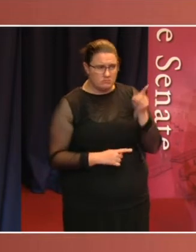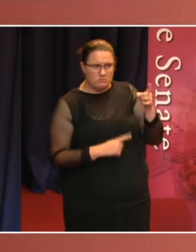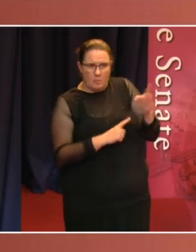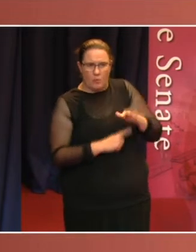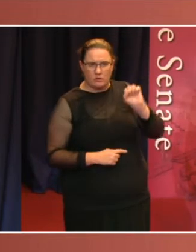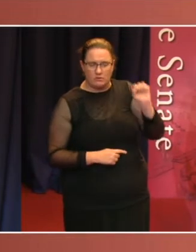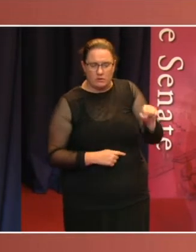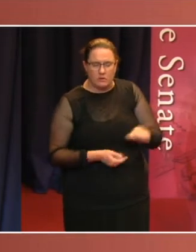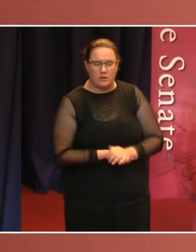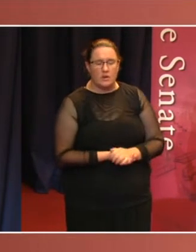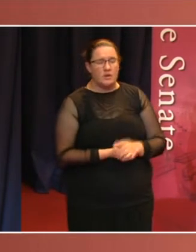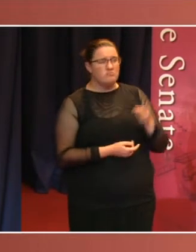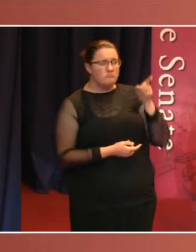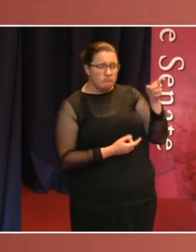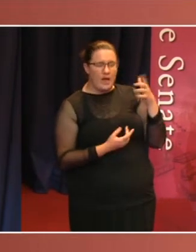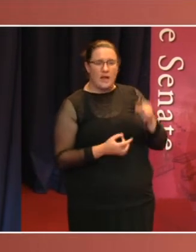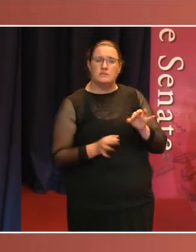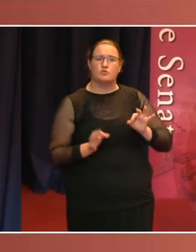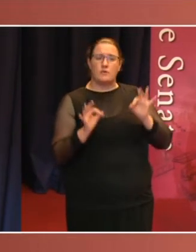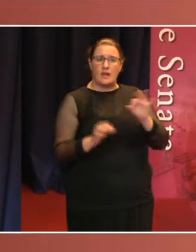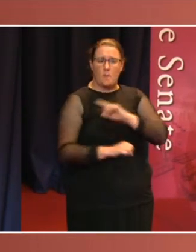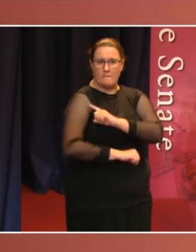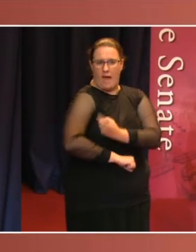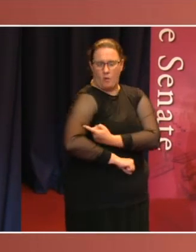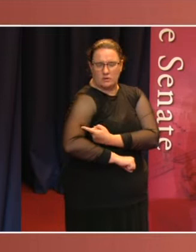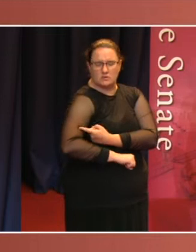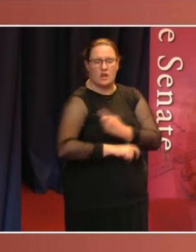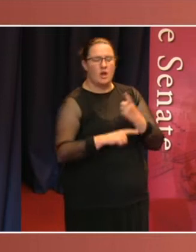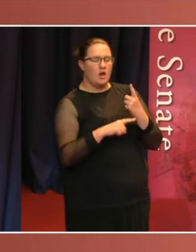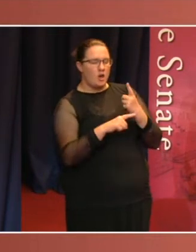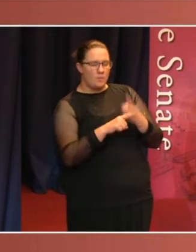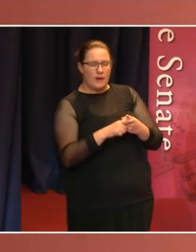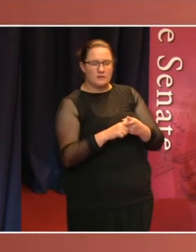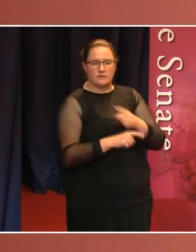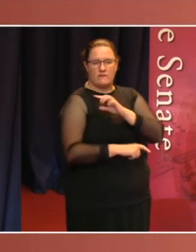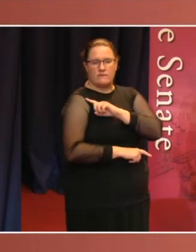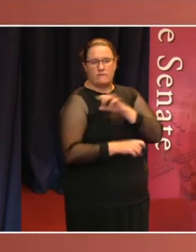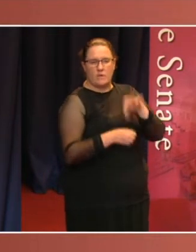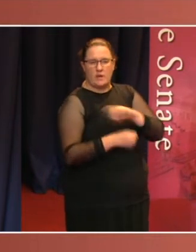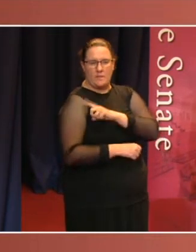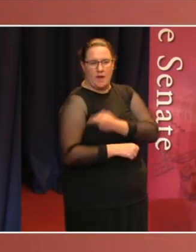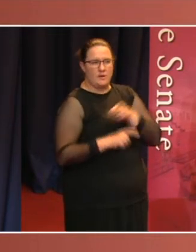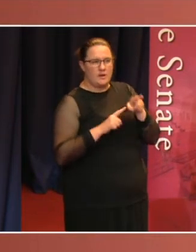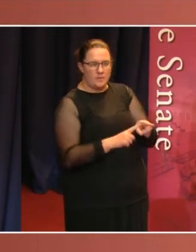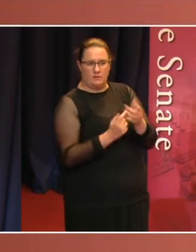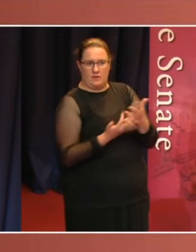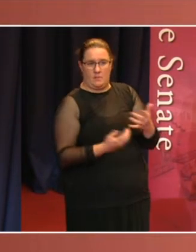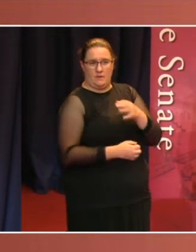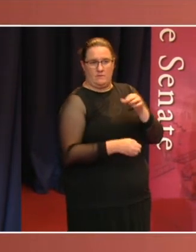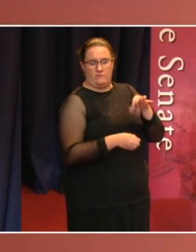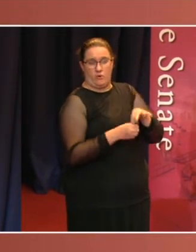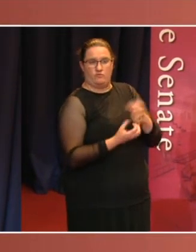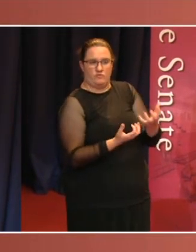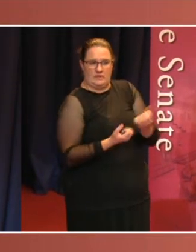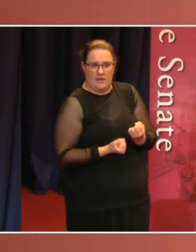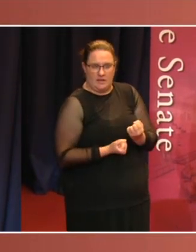with its unique powers and proportional voting system, could be key to restoring the electorate's diminishing faith